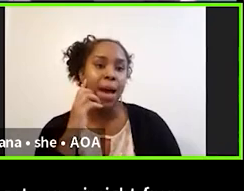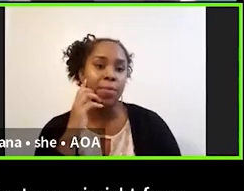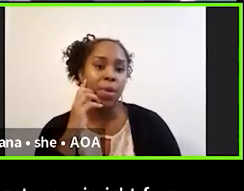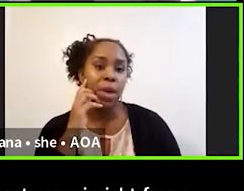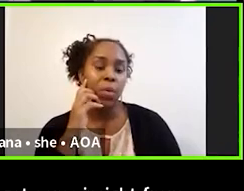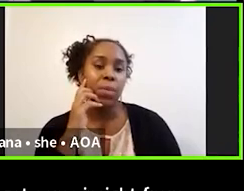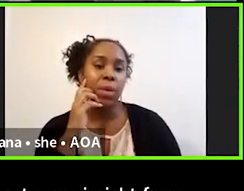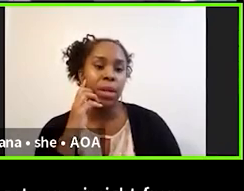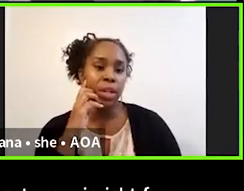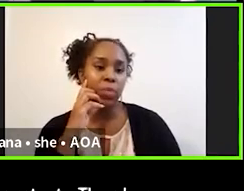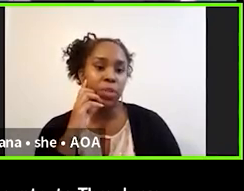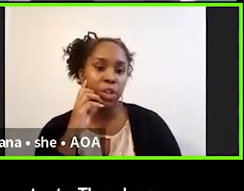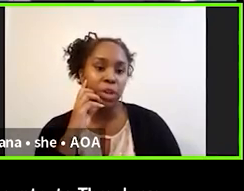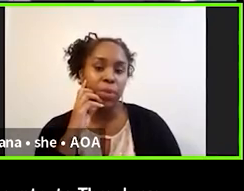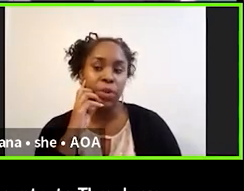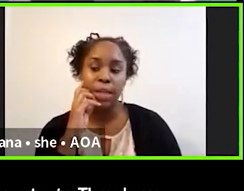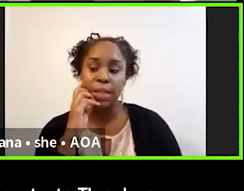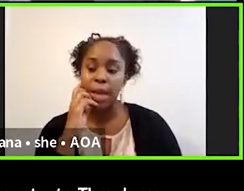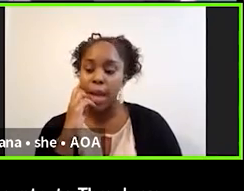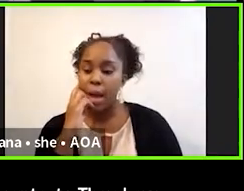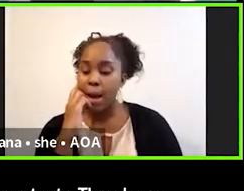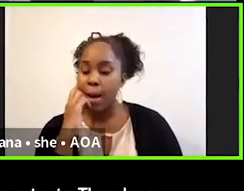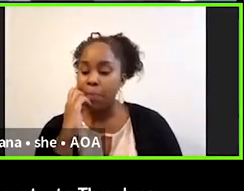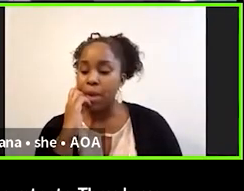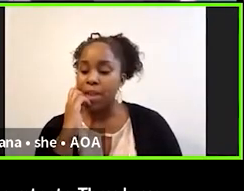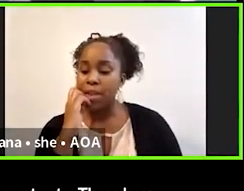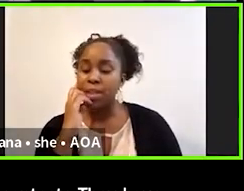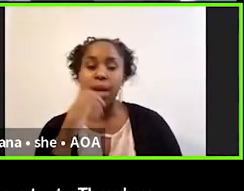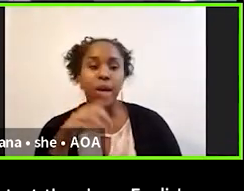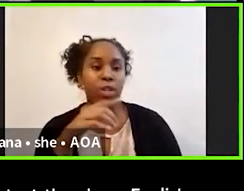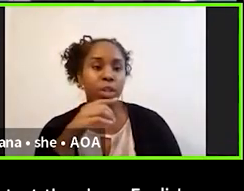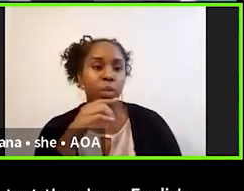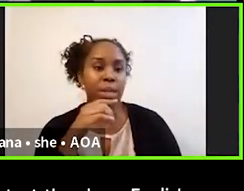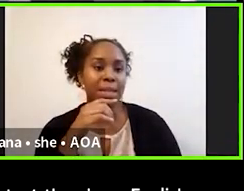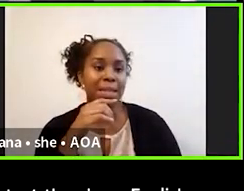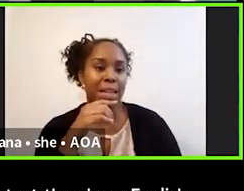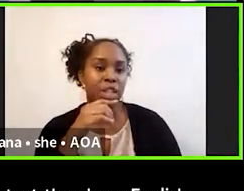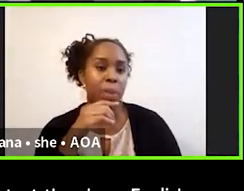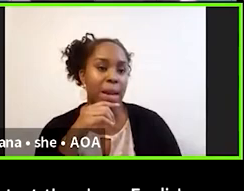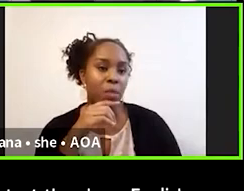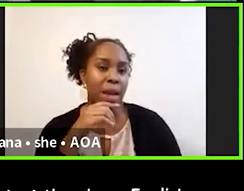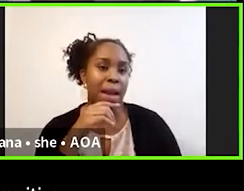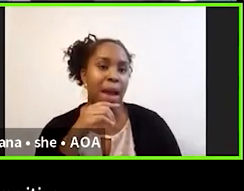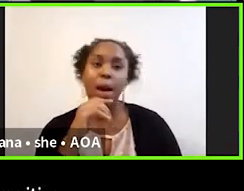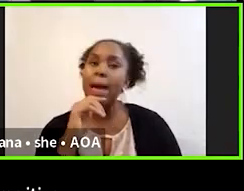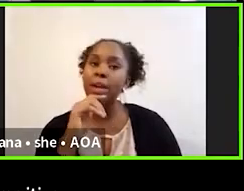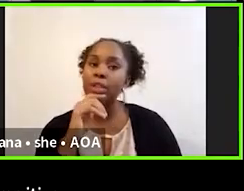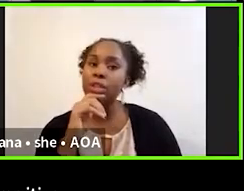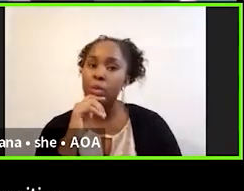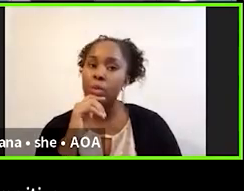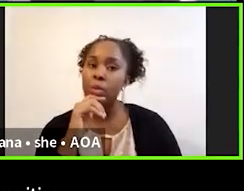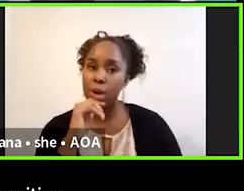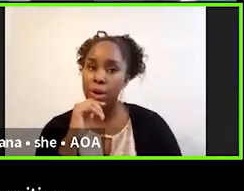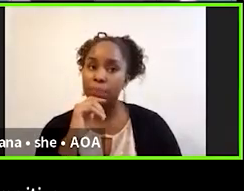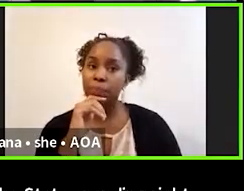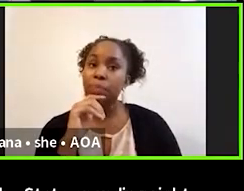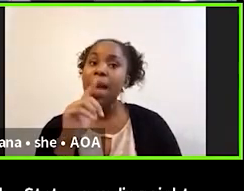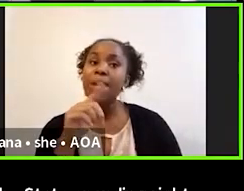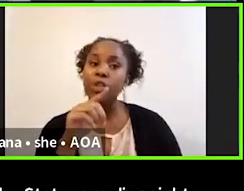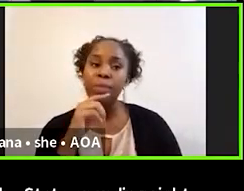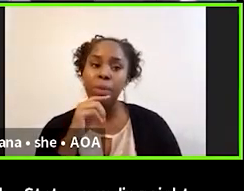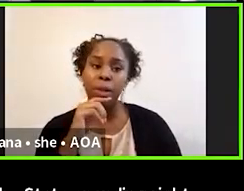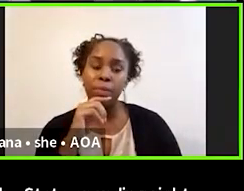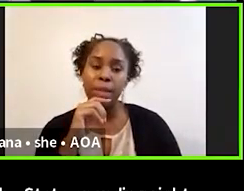contacts they have with limited English proficient communities. Um, the second question, what is the state spending right now? I actually don't know.